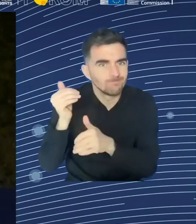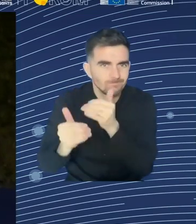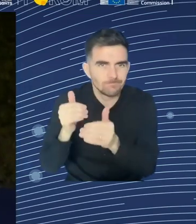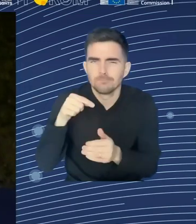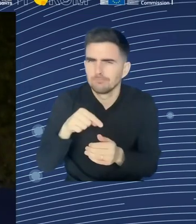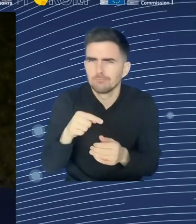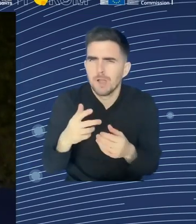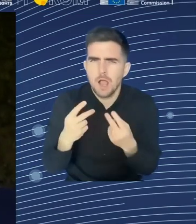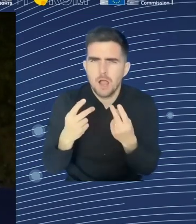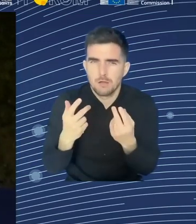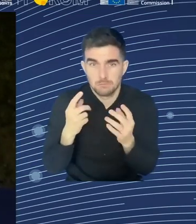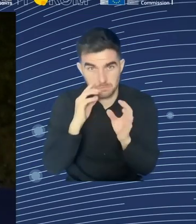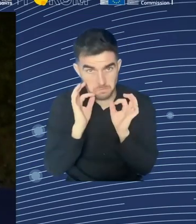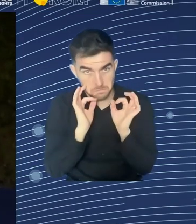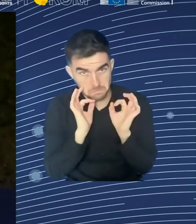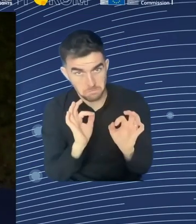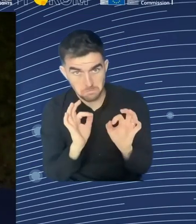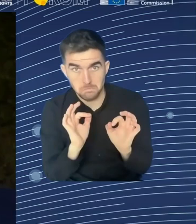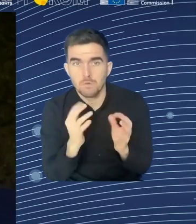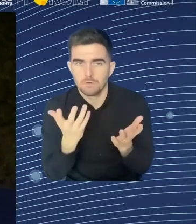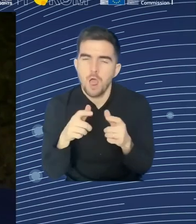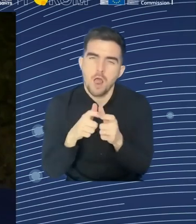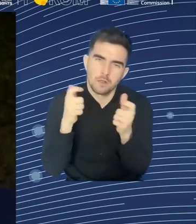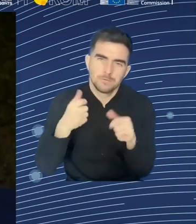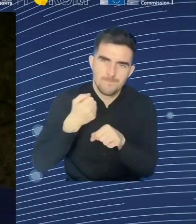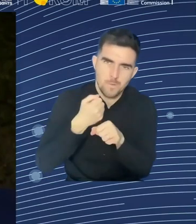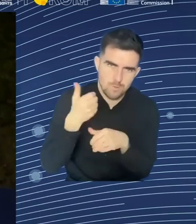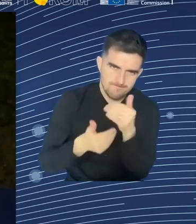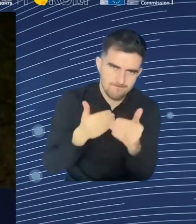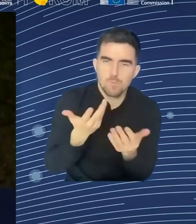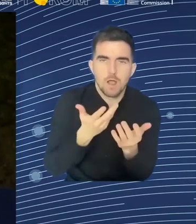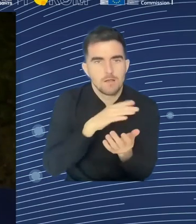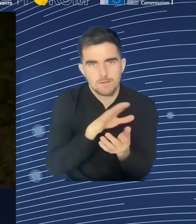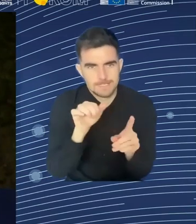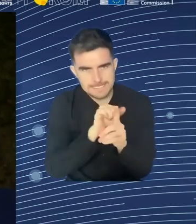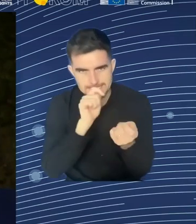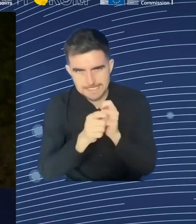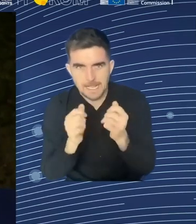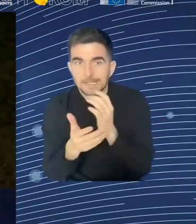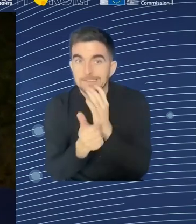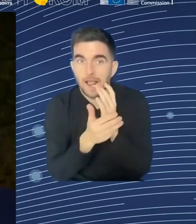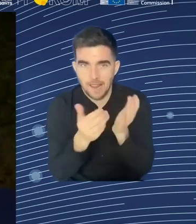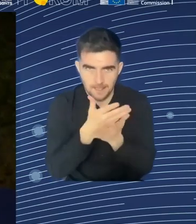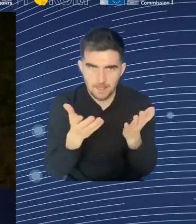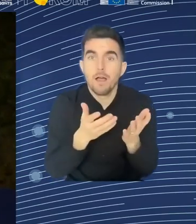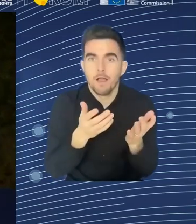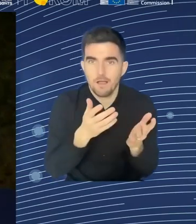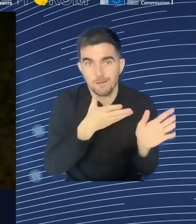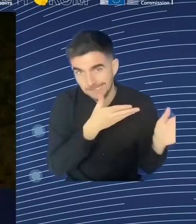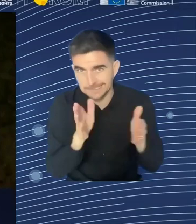driver. So the four of them are very much related. But for me, migration in itself is going to be an